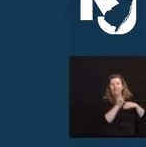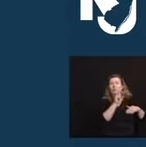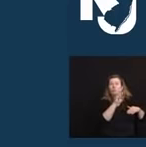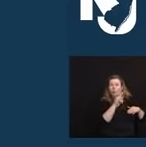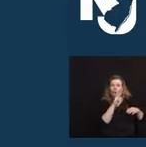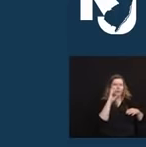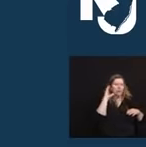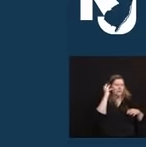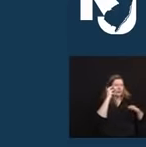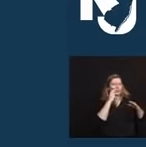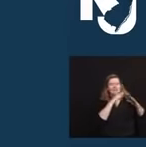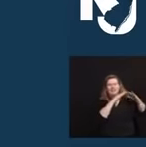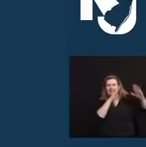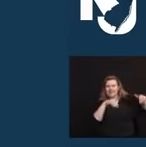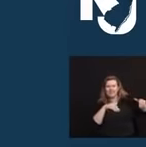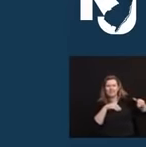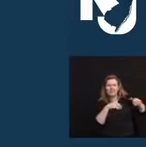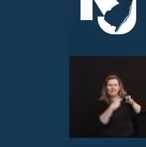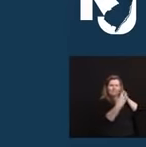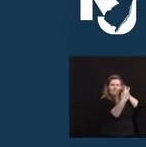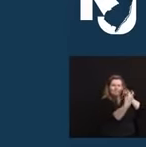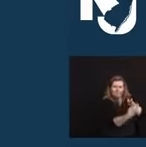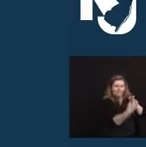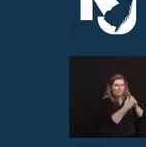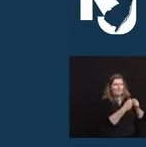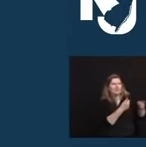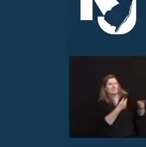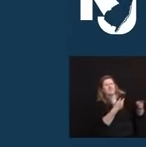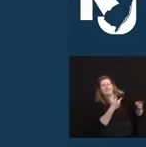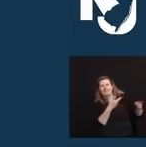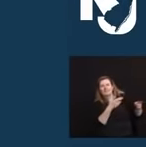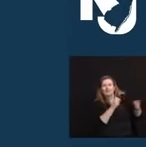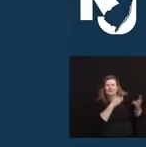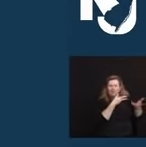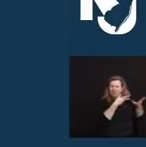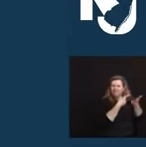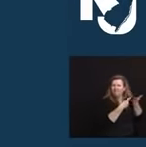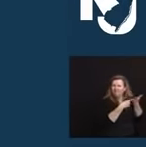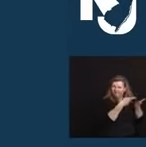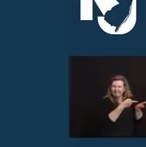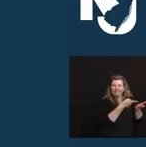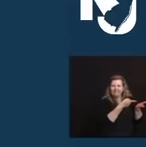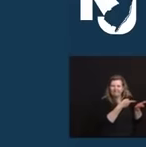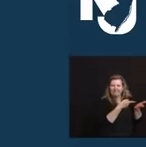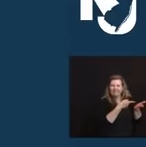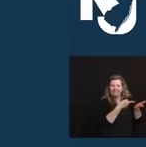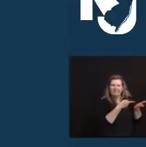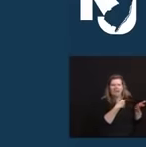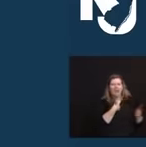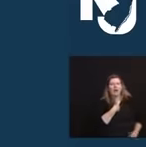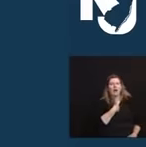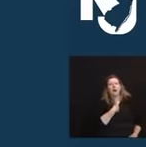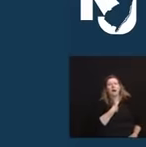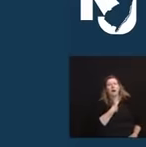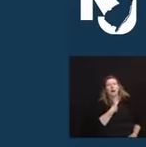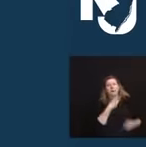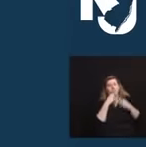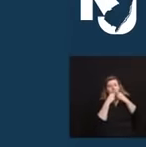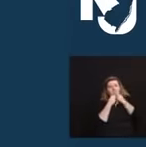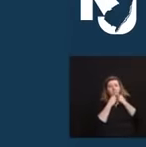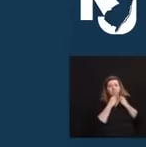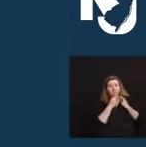was always there on the other side of the board, making it all happen. I am keeping, and we are keeping Chris and his family, including his